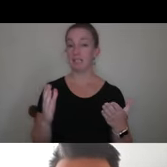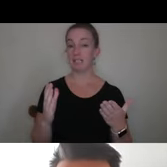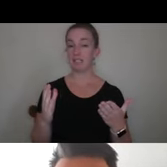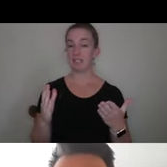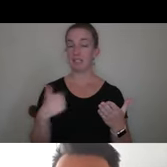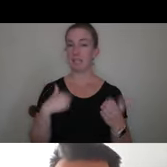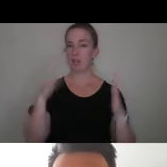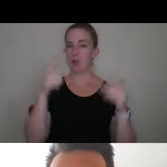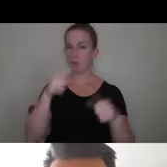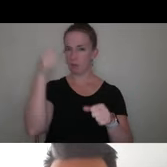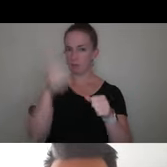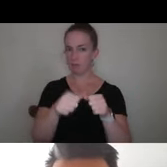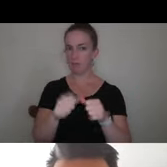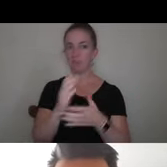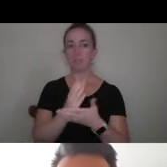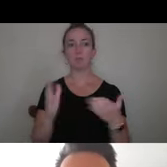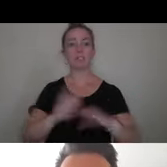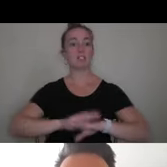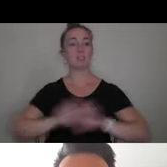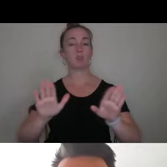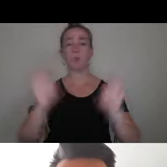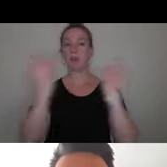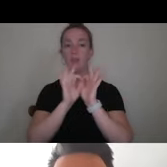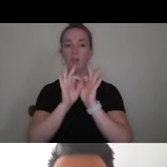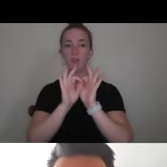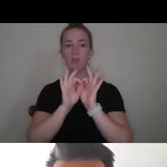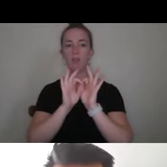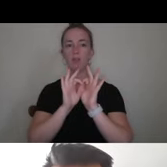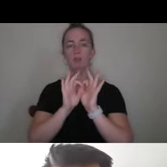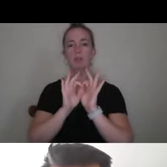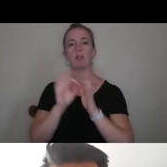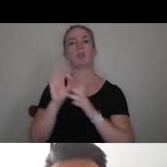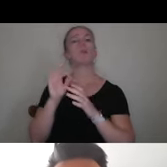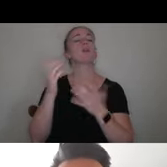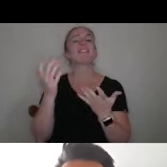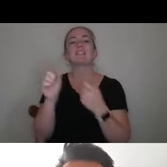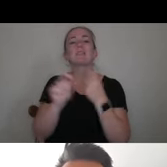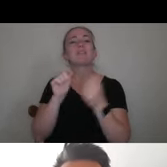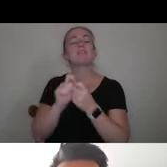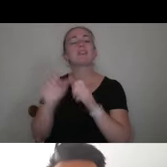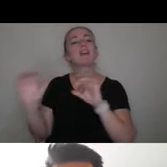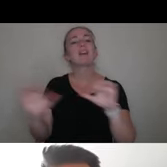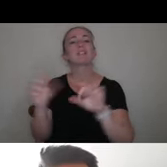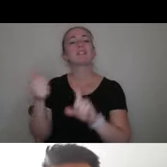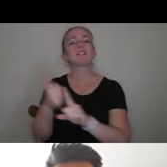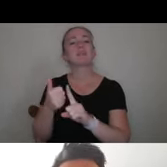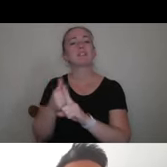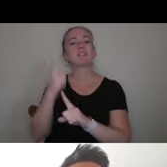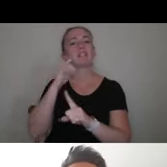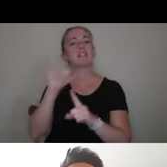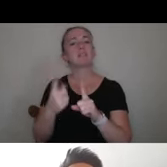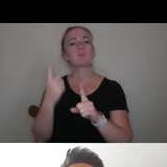away from number three here, things that don't matter, the activities themselves. I think it's one of the most